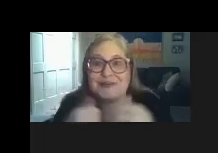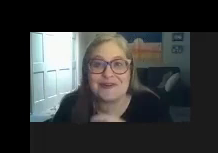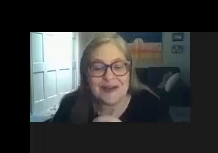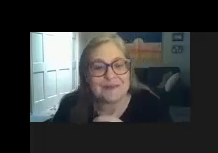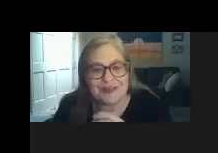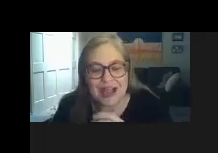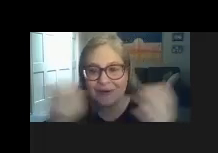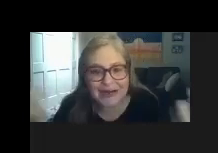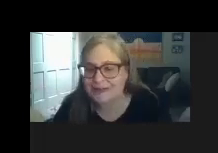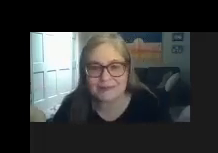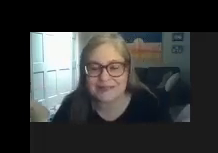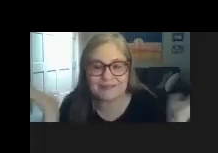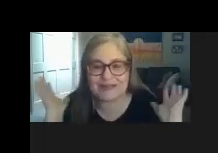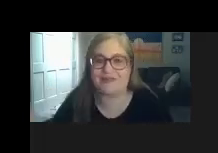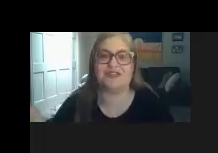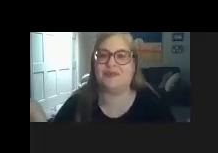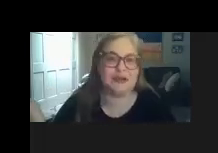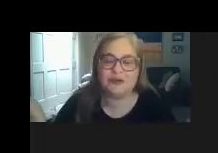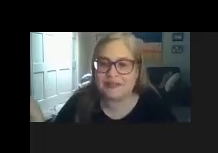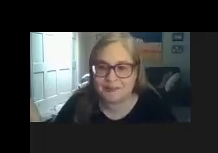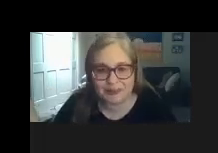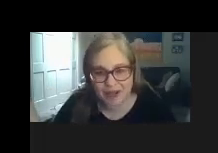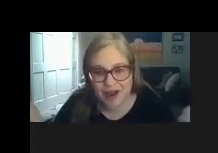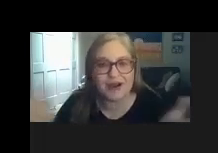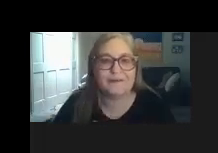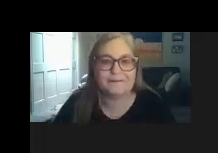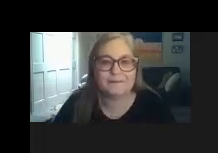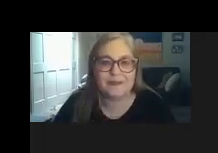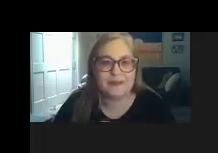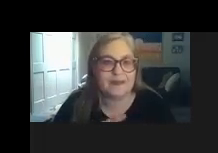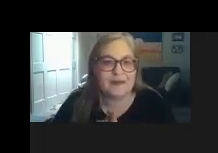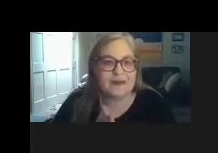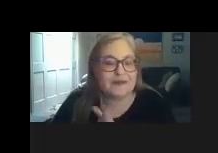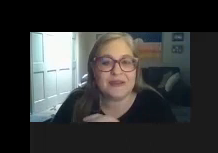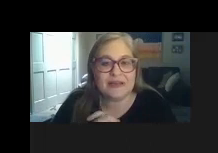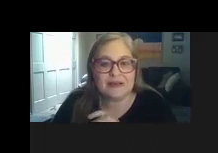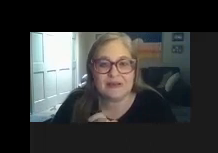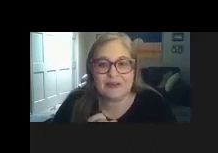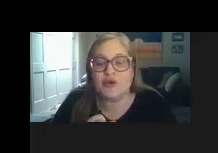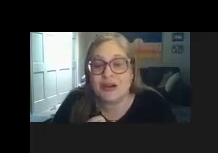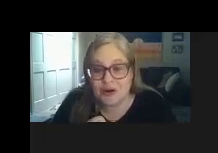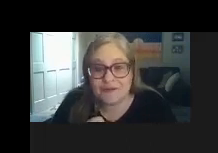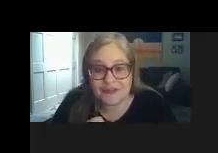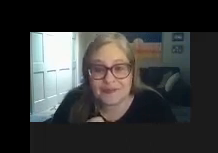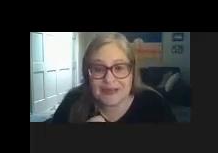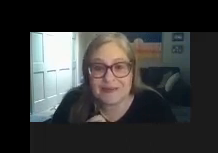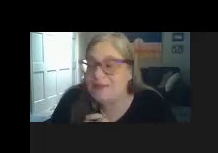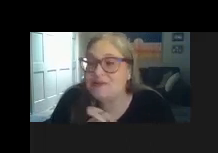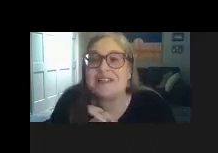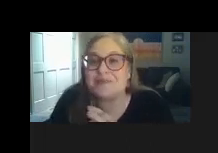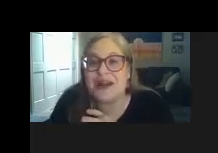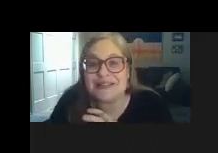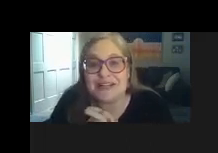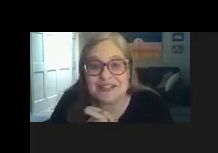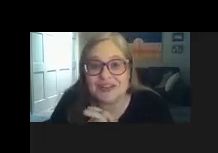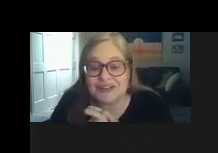october november think i want to get the team together just so i know who these people are the meeting your goal for the meeting may be